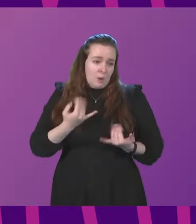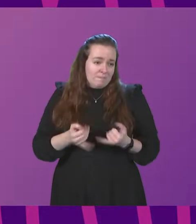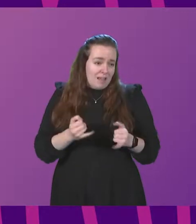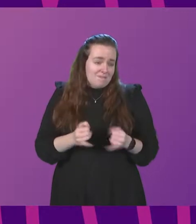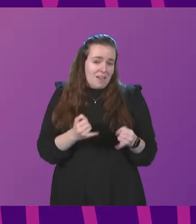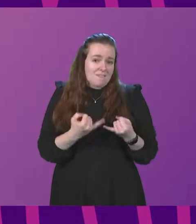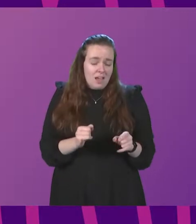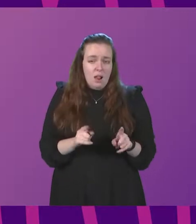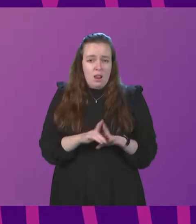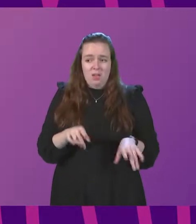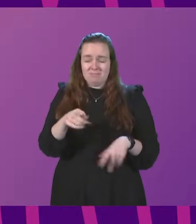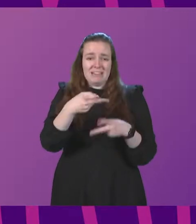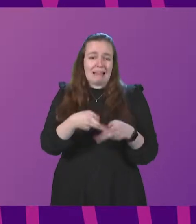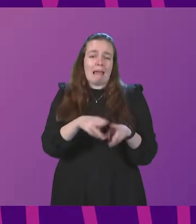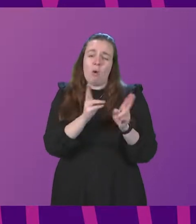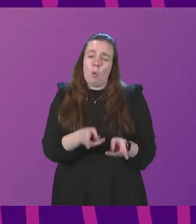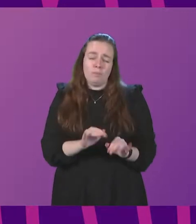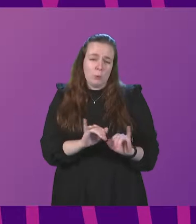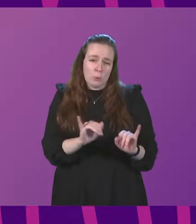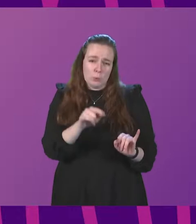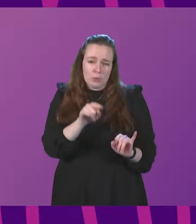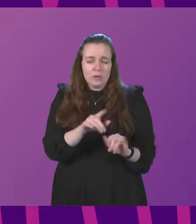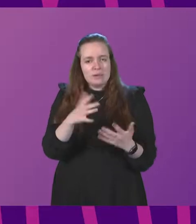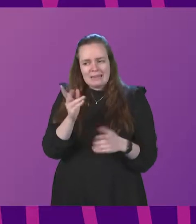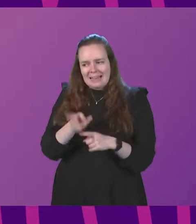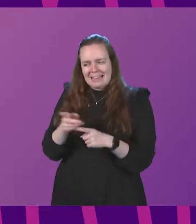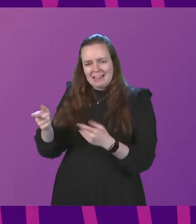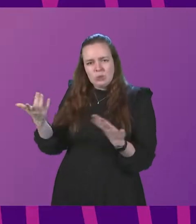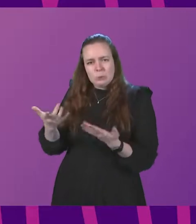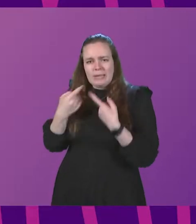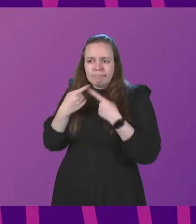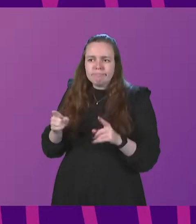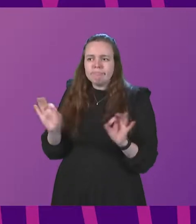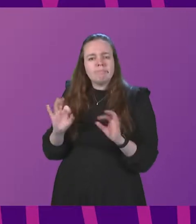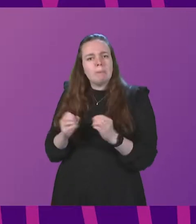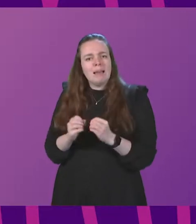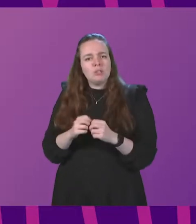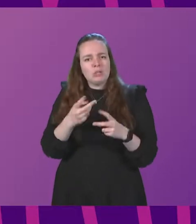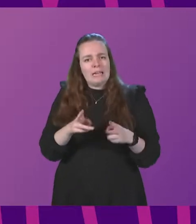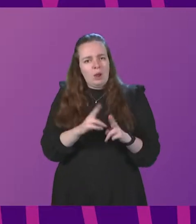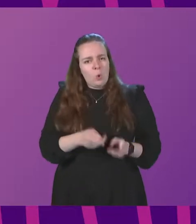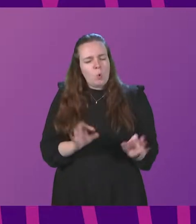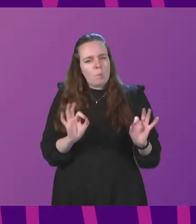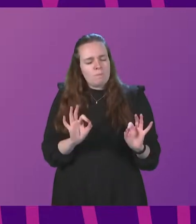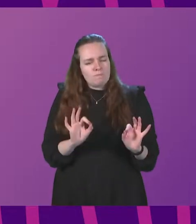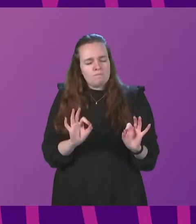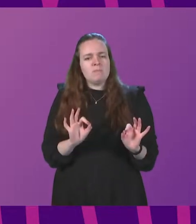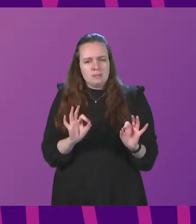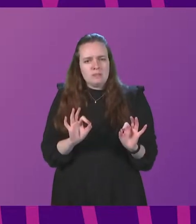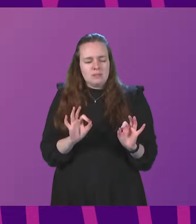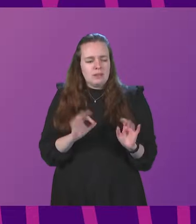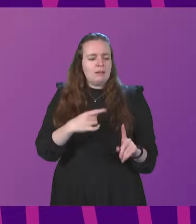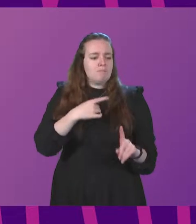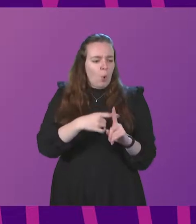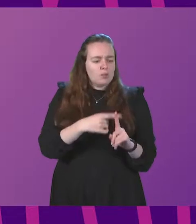pandemic than in our care homes, but yet again no mention of care homes in the First Minister's statement. From the transfer of positive and